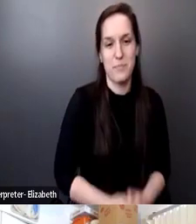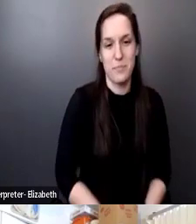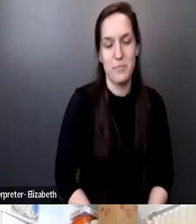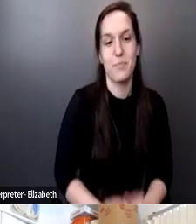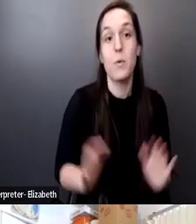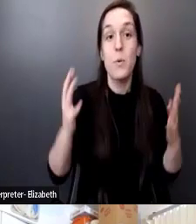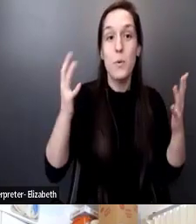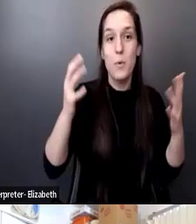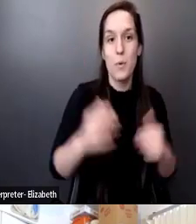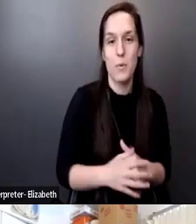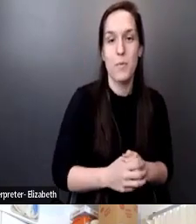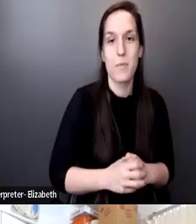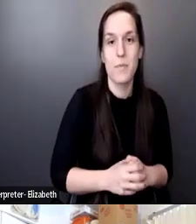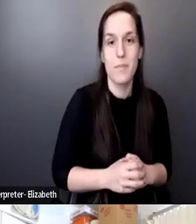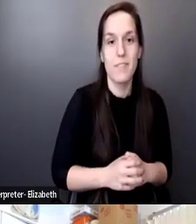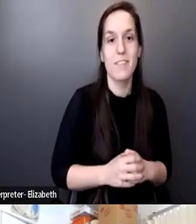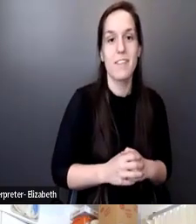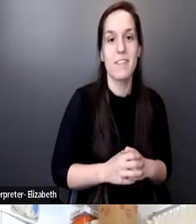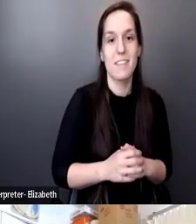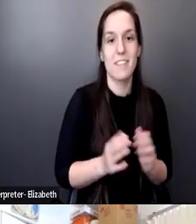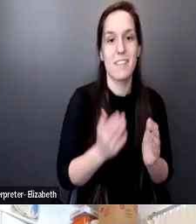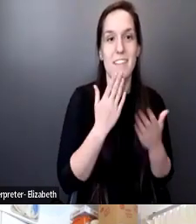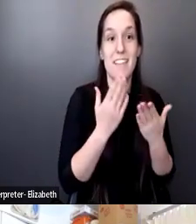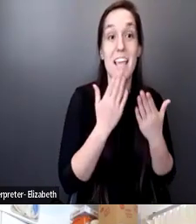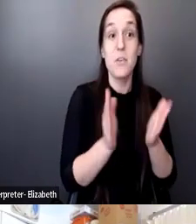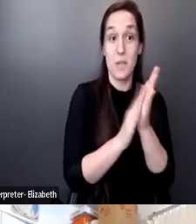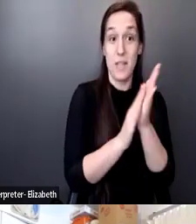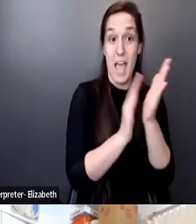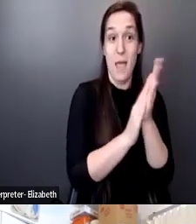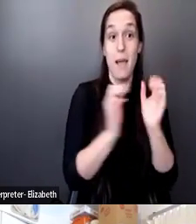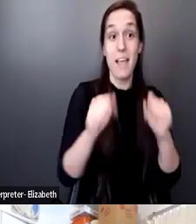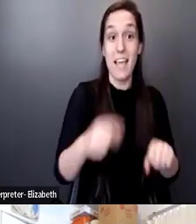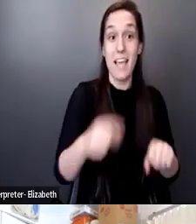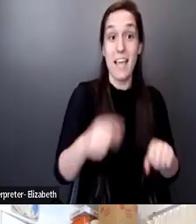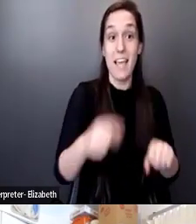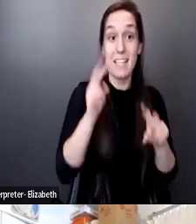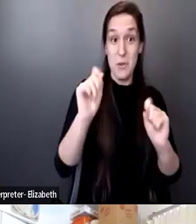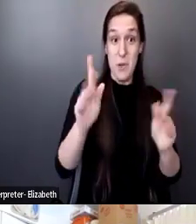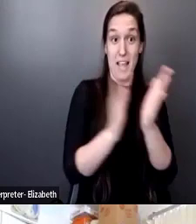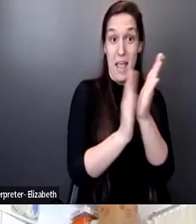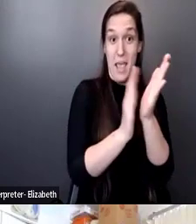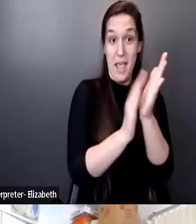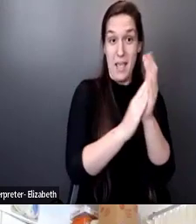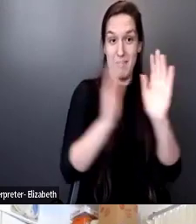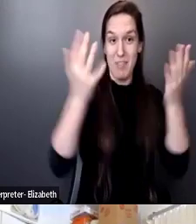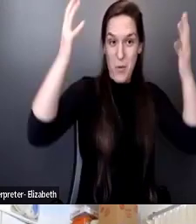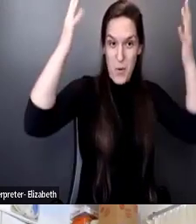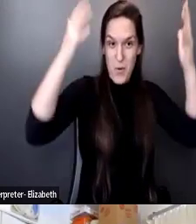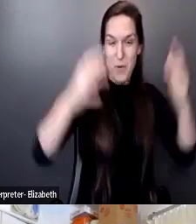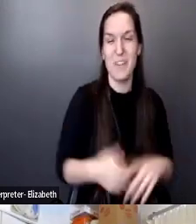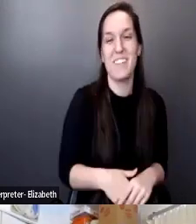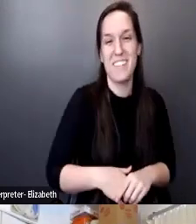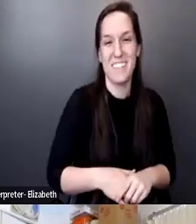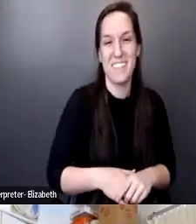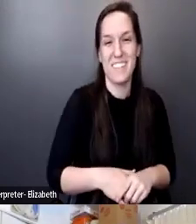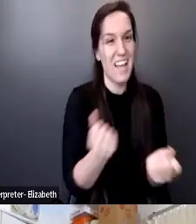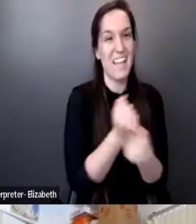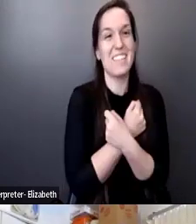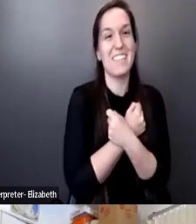Thank you so much. You can go like this. And I can see you on the screen. I can see you. All of you guys applaud. Yes. I like applause.